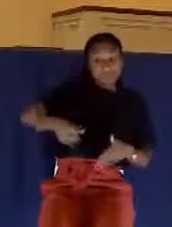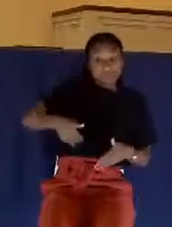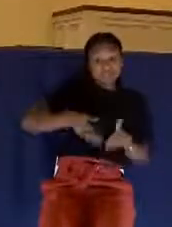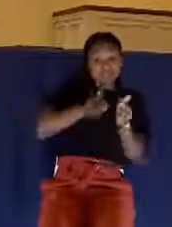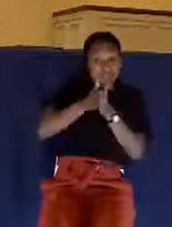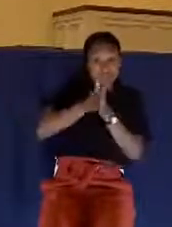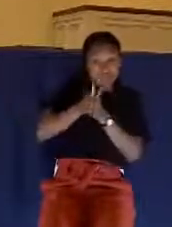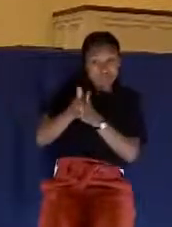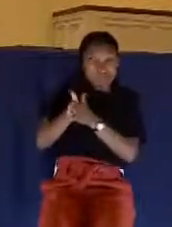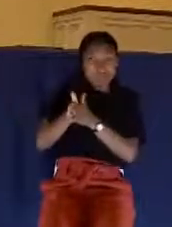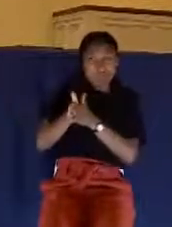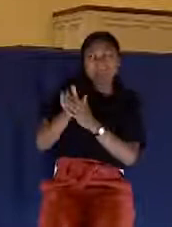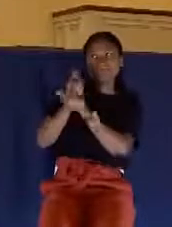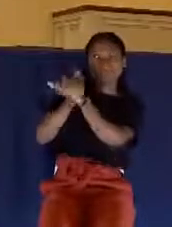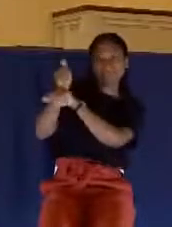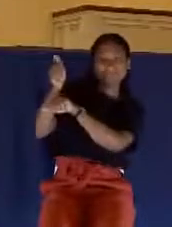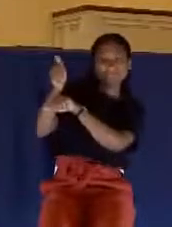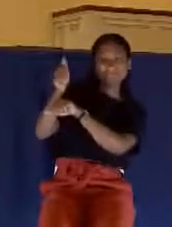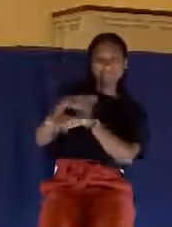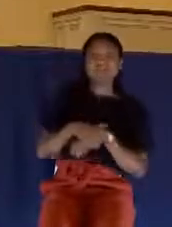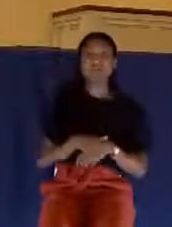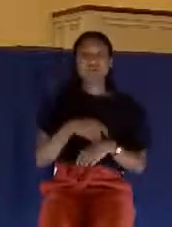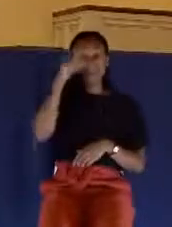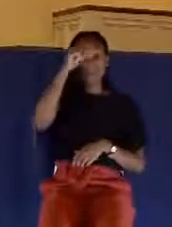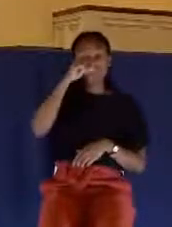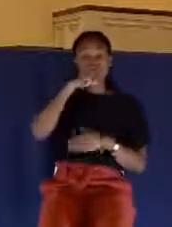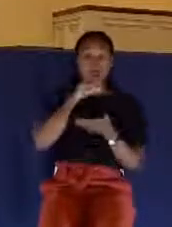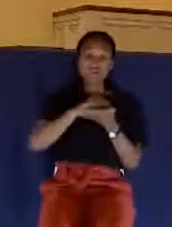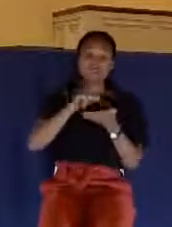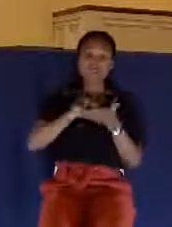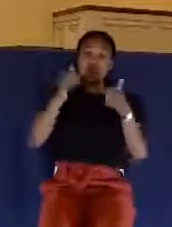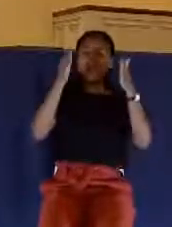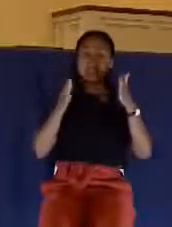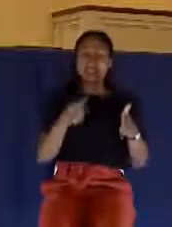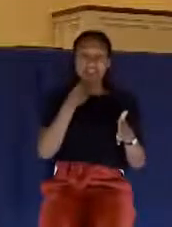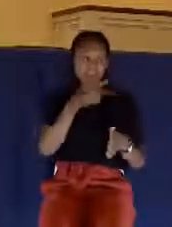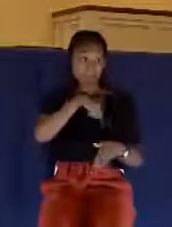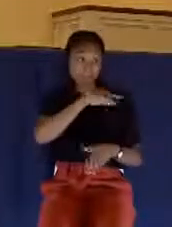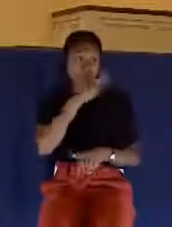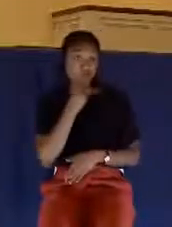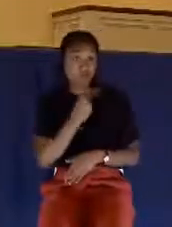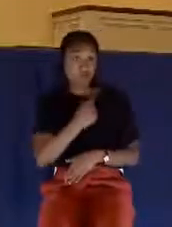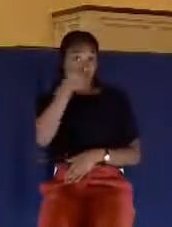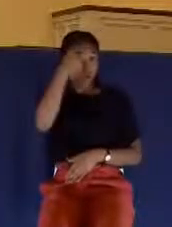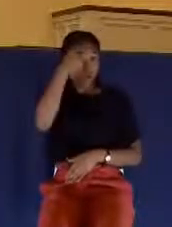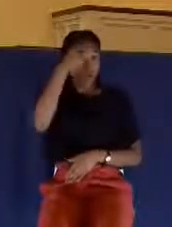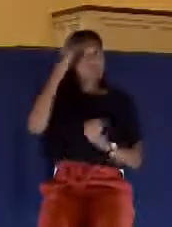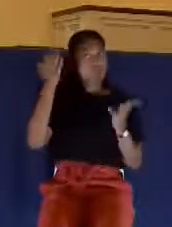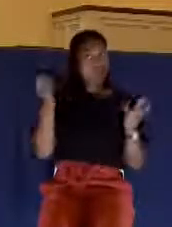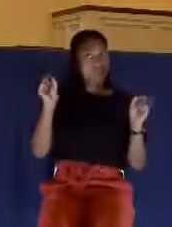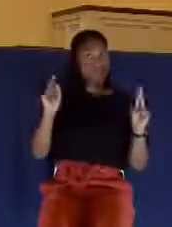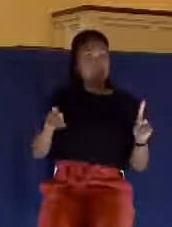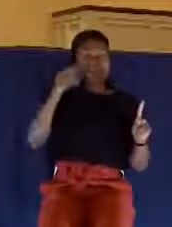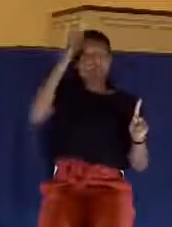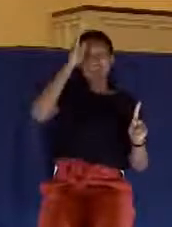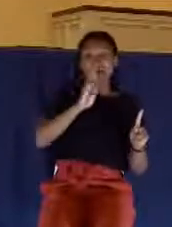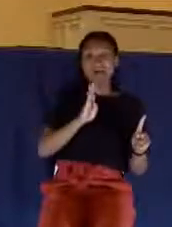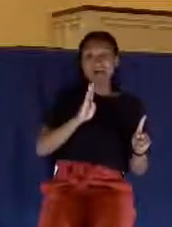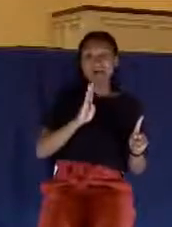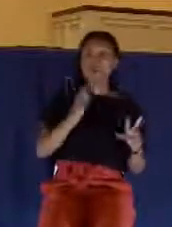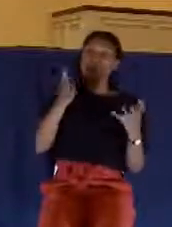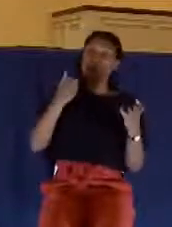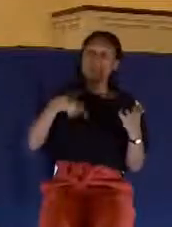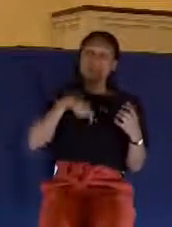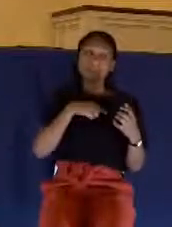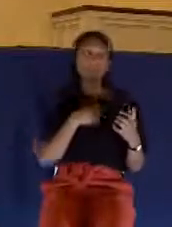responsible, the Greek scholar Zodiatis says, this is how they reasoned in their mind, quote, God has ordained that I should yield to the temptation